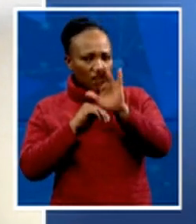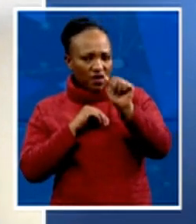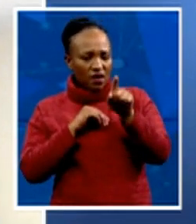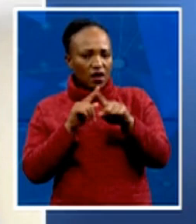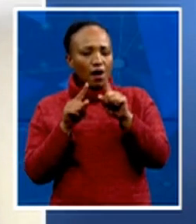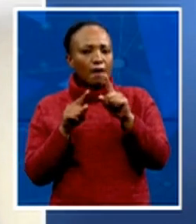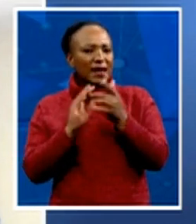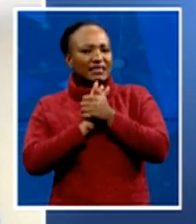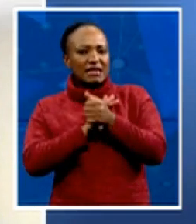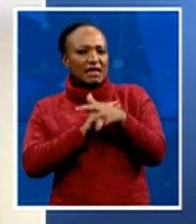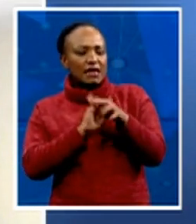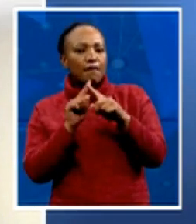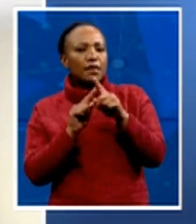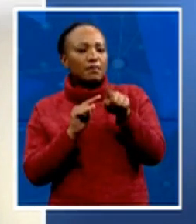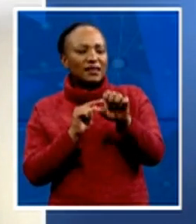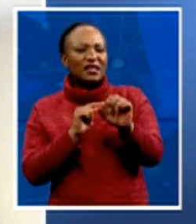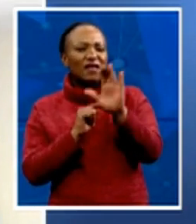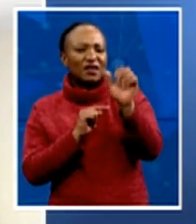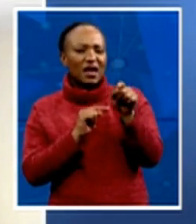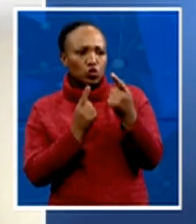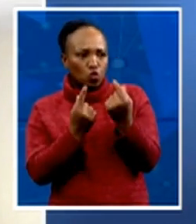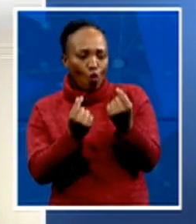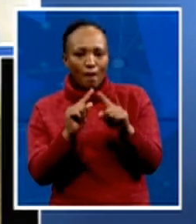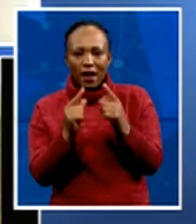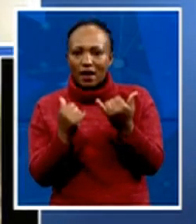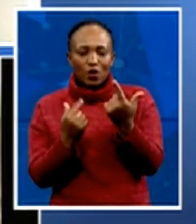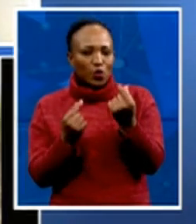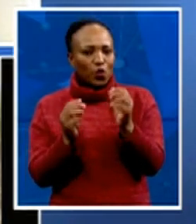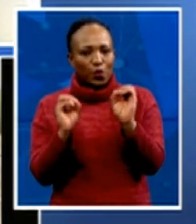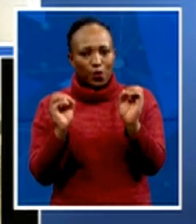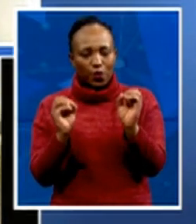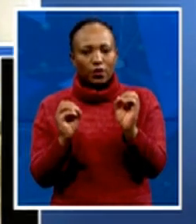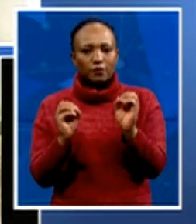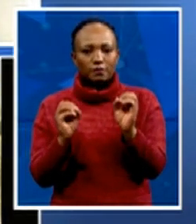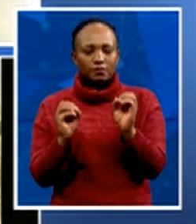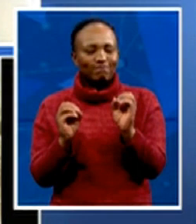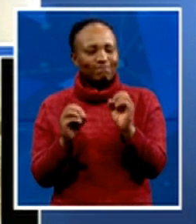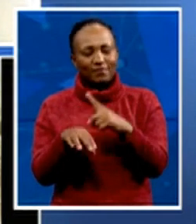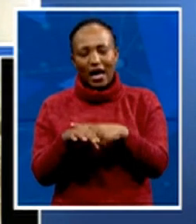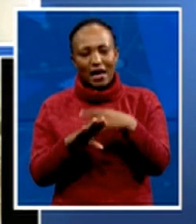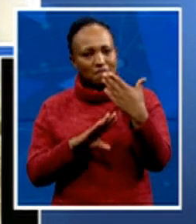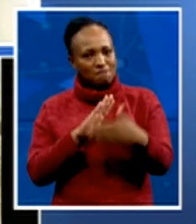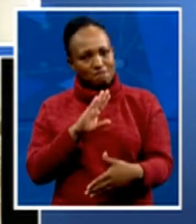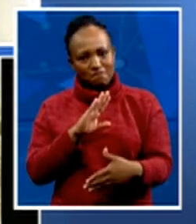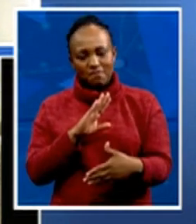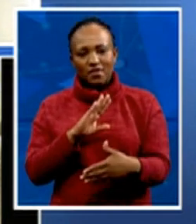think in a way it would be able to address some of the issues are facing. But I would like to thank all of you,